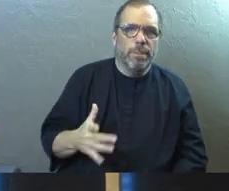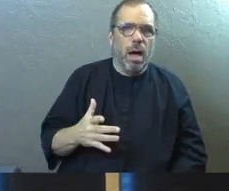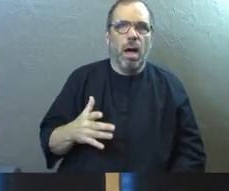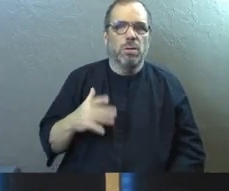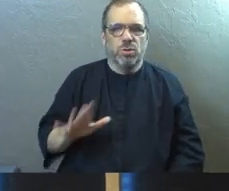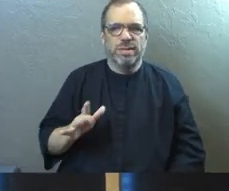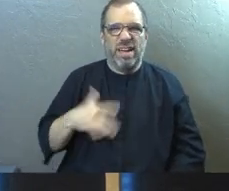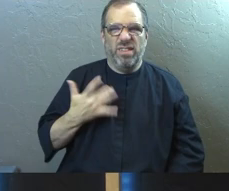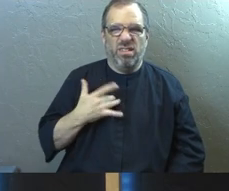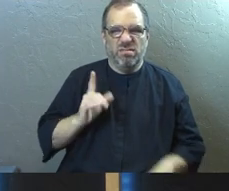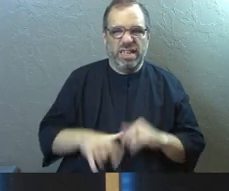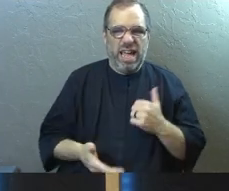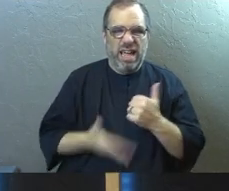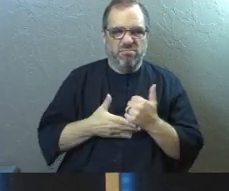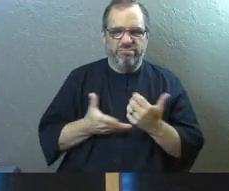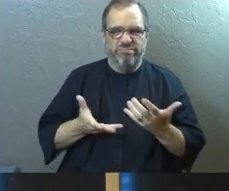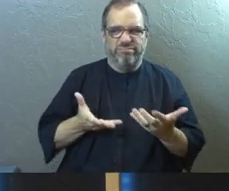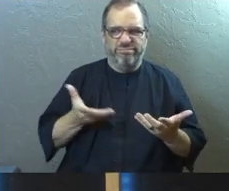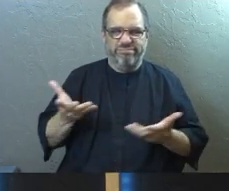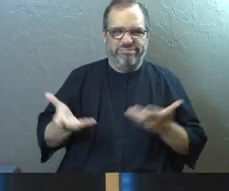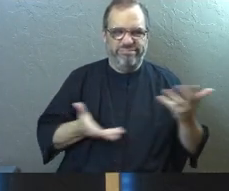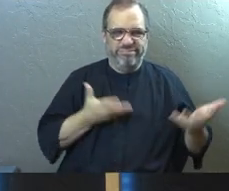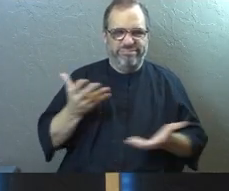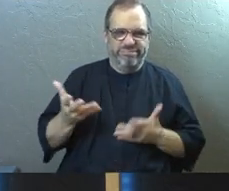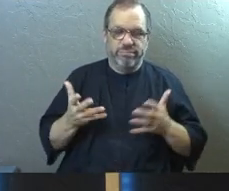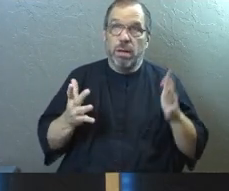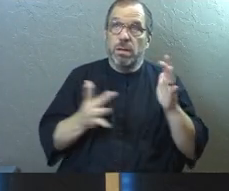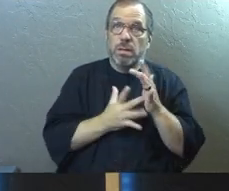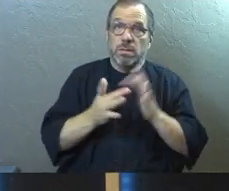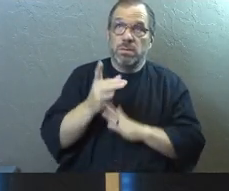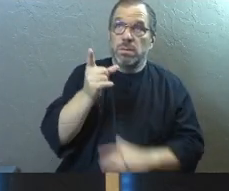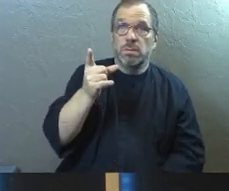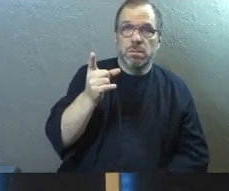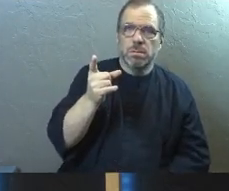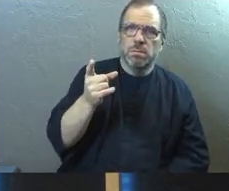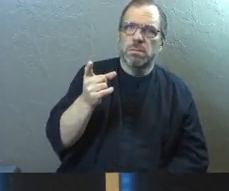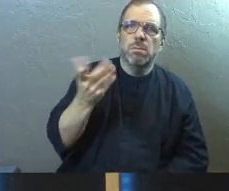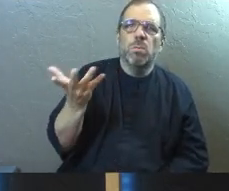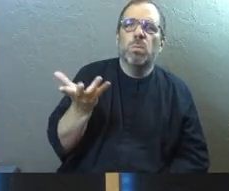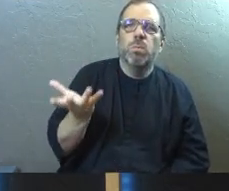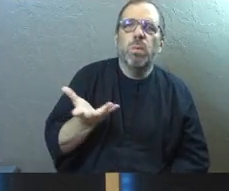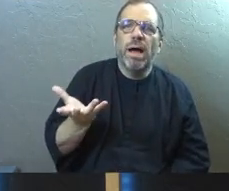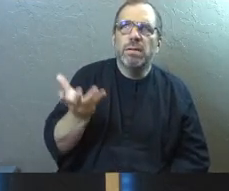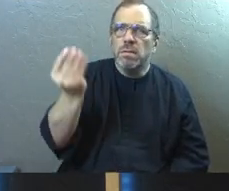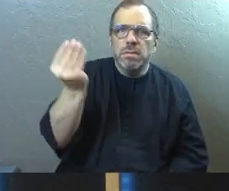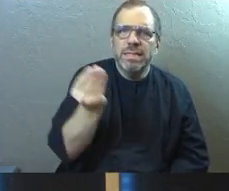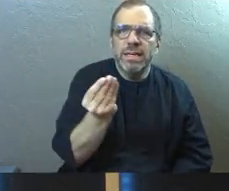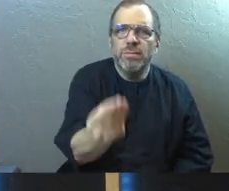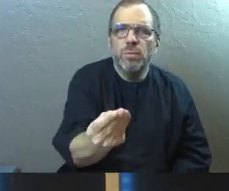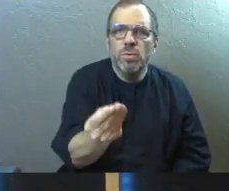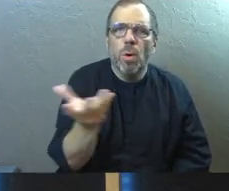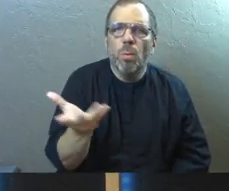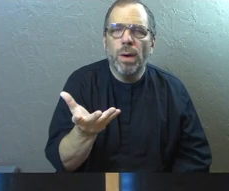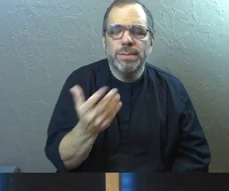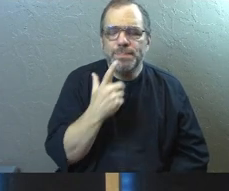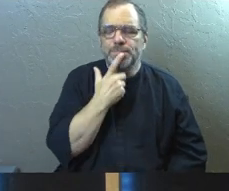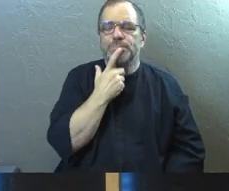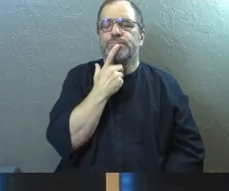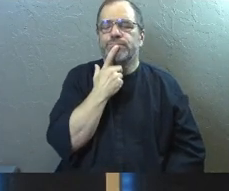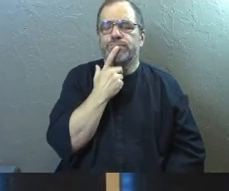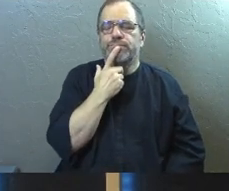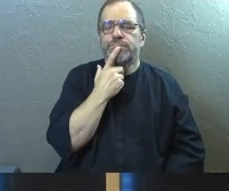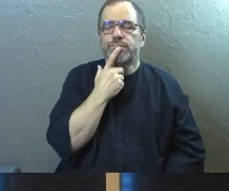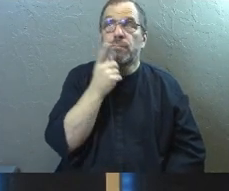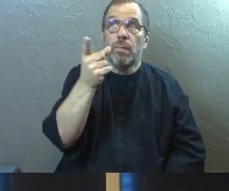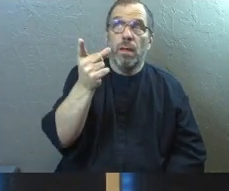midst of that helplessness, what does Jesus have for us? Because I do think that as we start to look